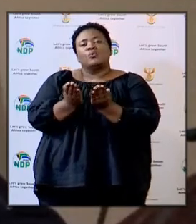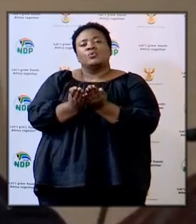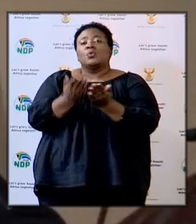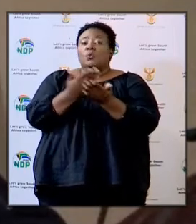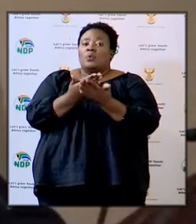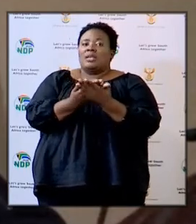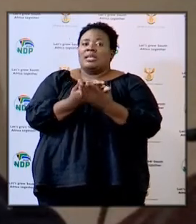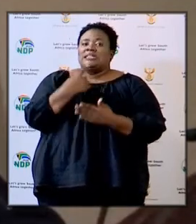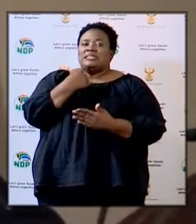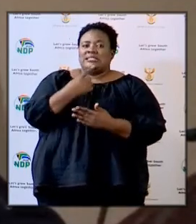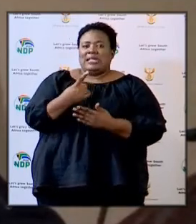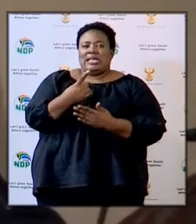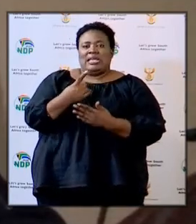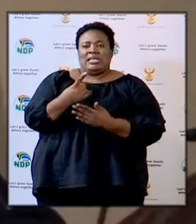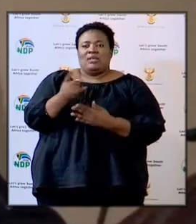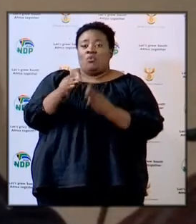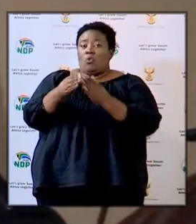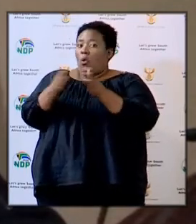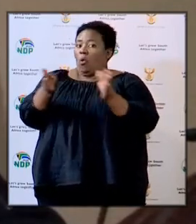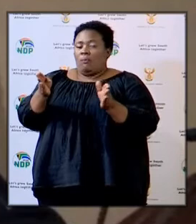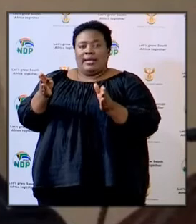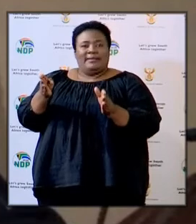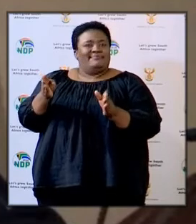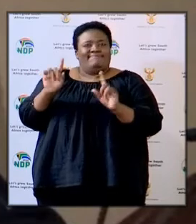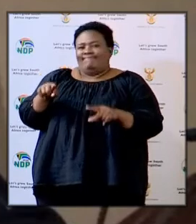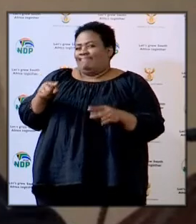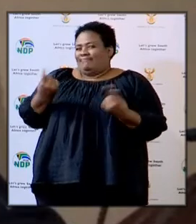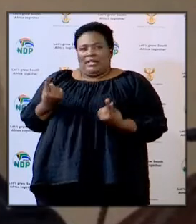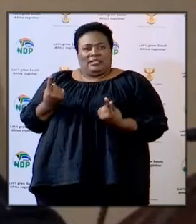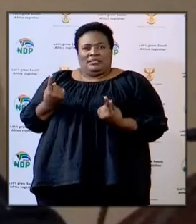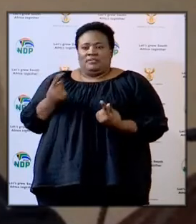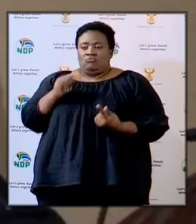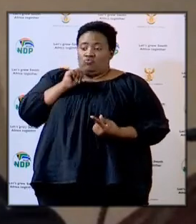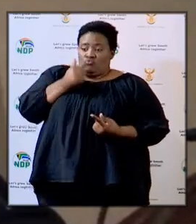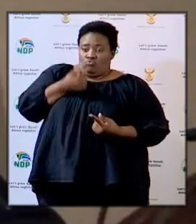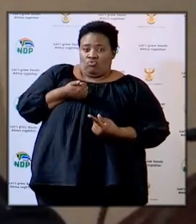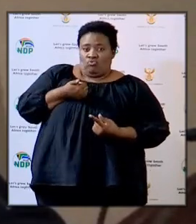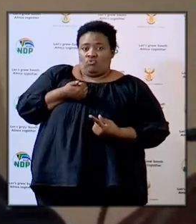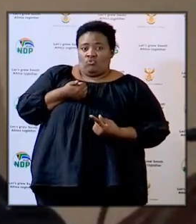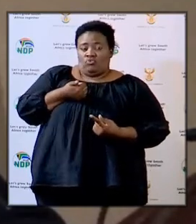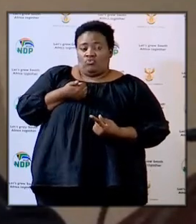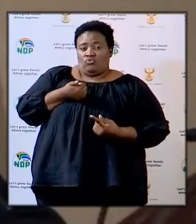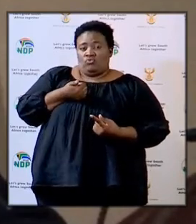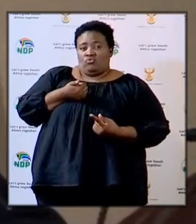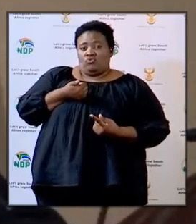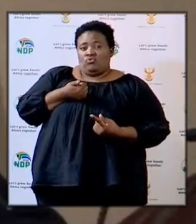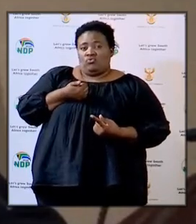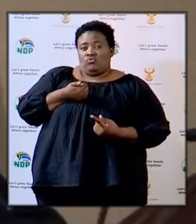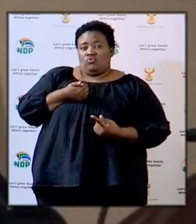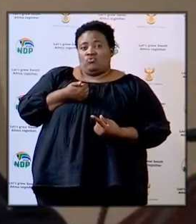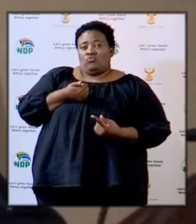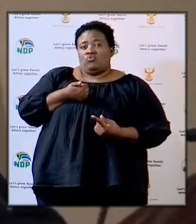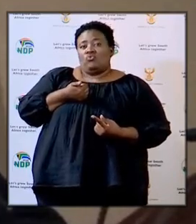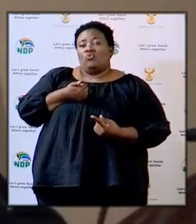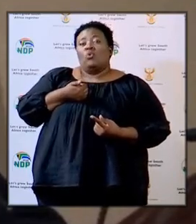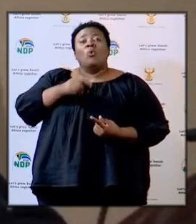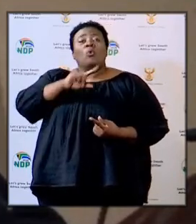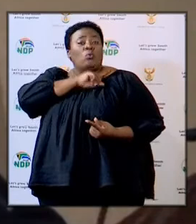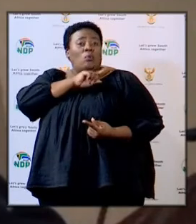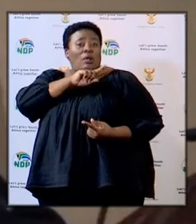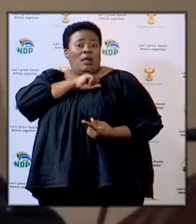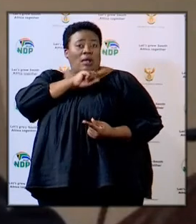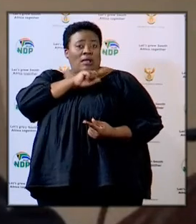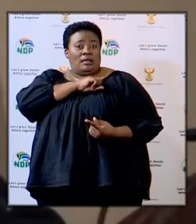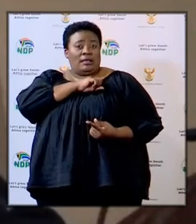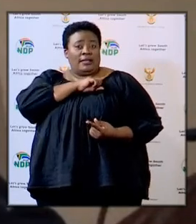we can say they won't be able to open tomorrow and that is strictly based